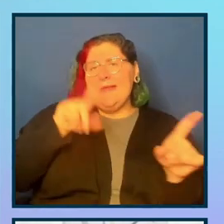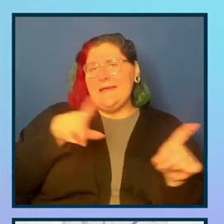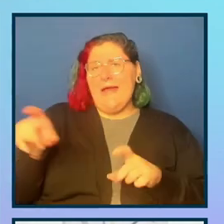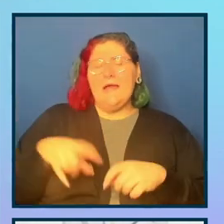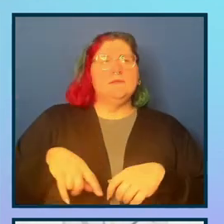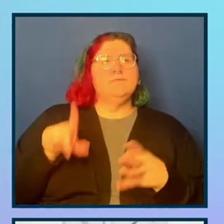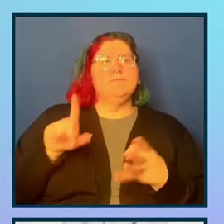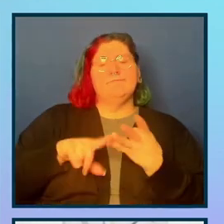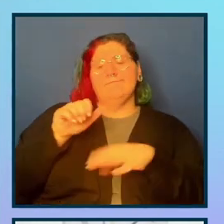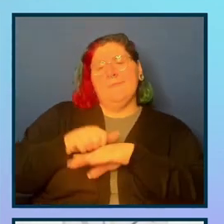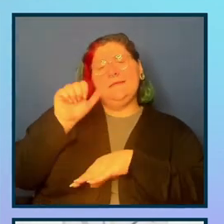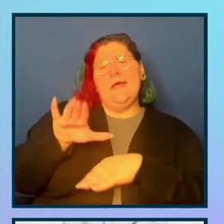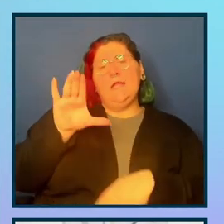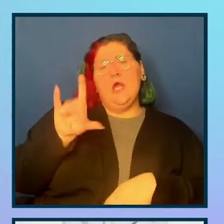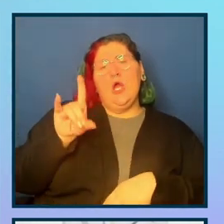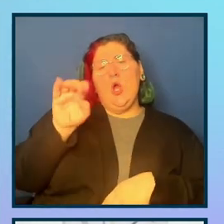team repo.